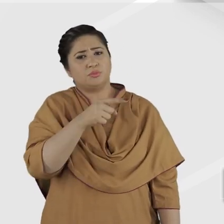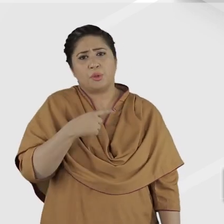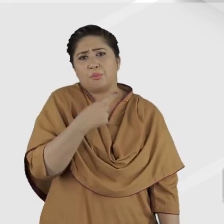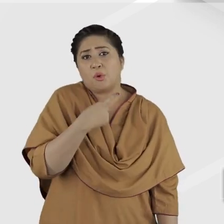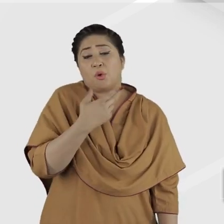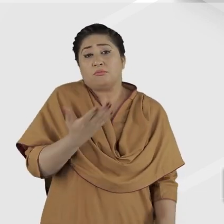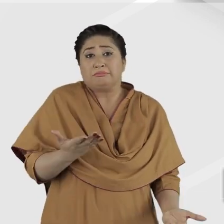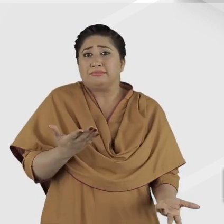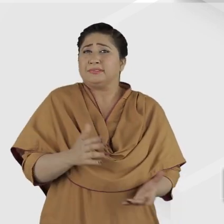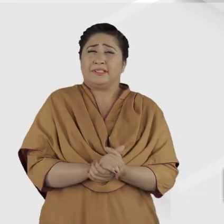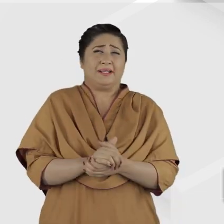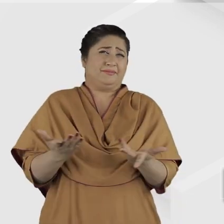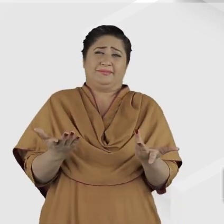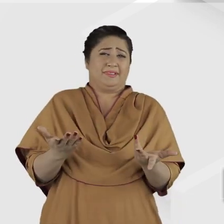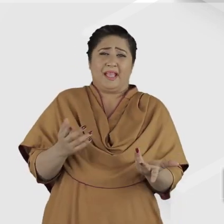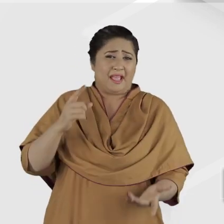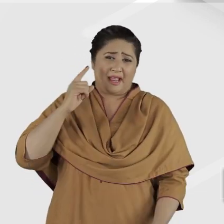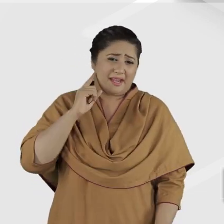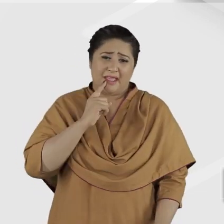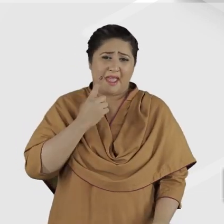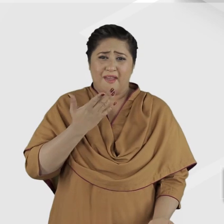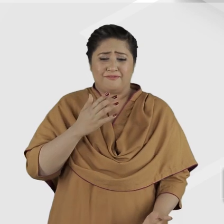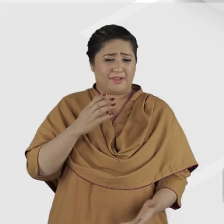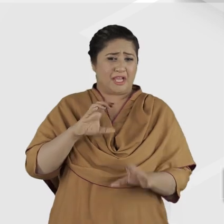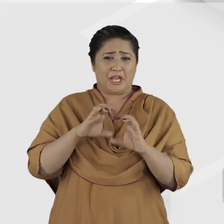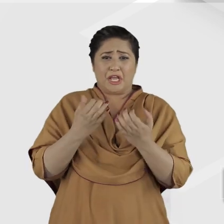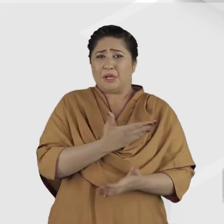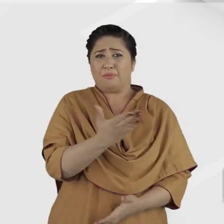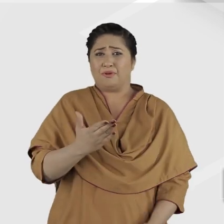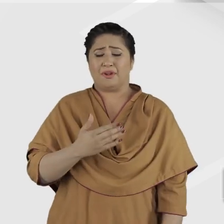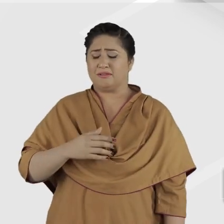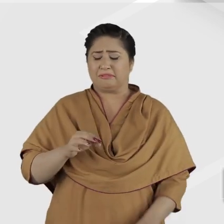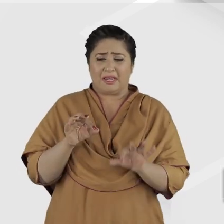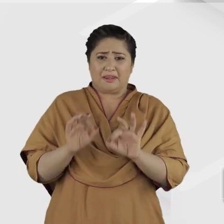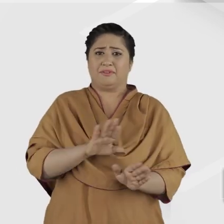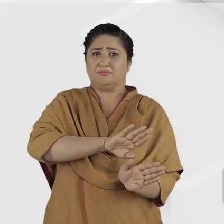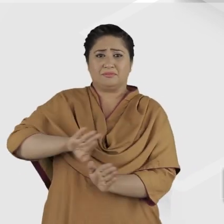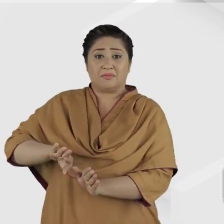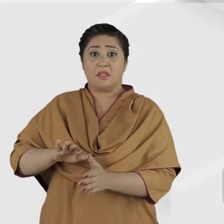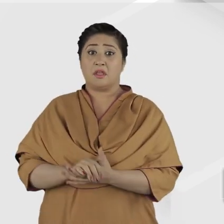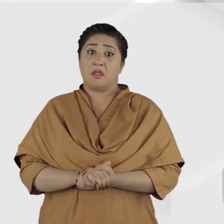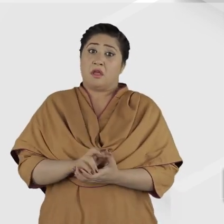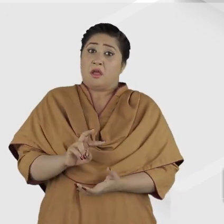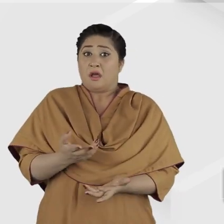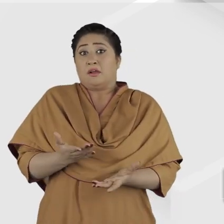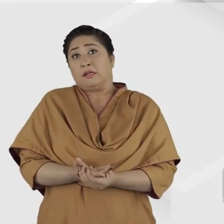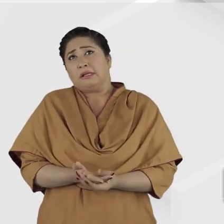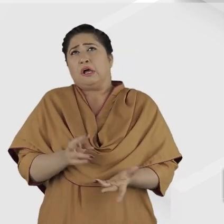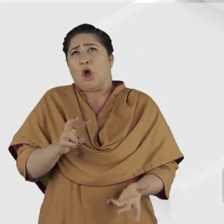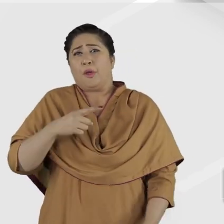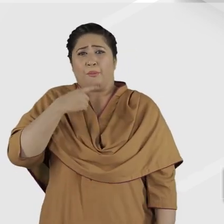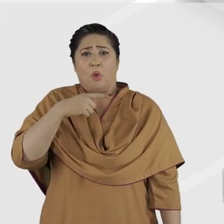Such terms are considered antiquated and offensive to those in the deaf community. The